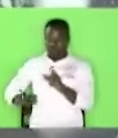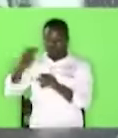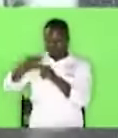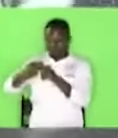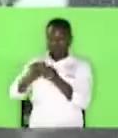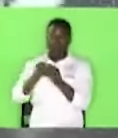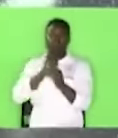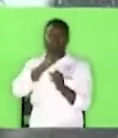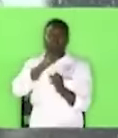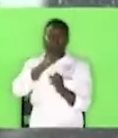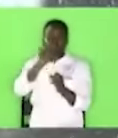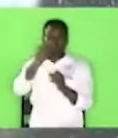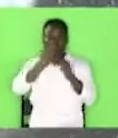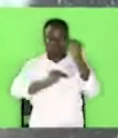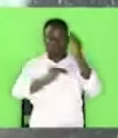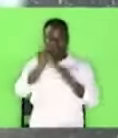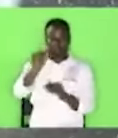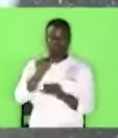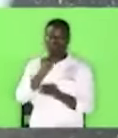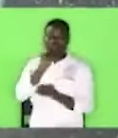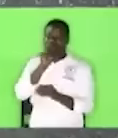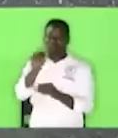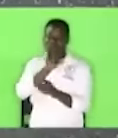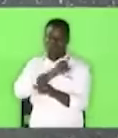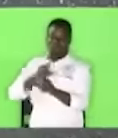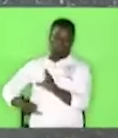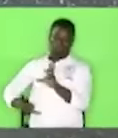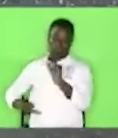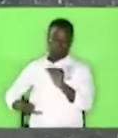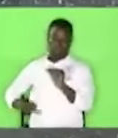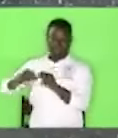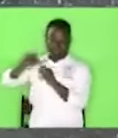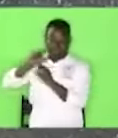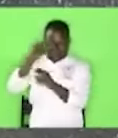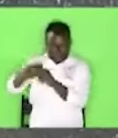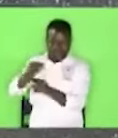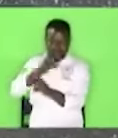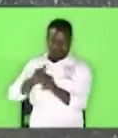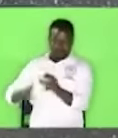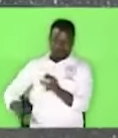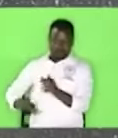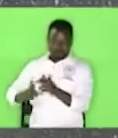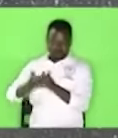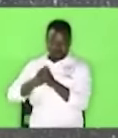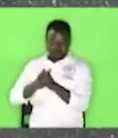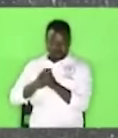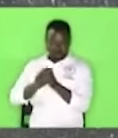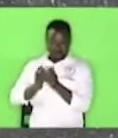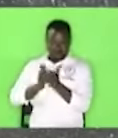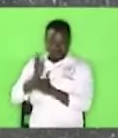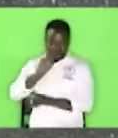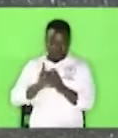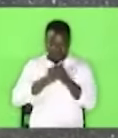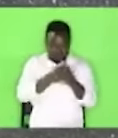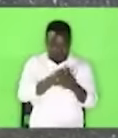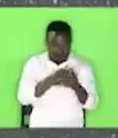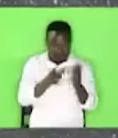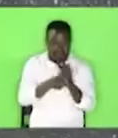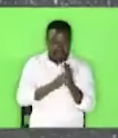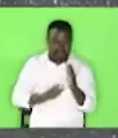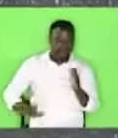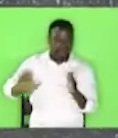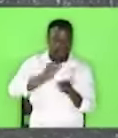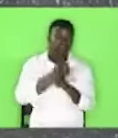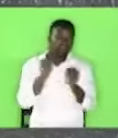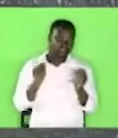Lord but the name of the Lord. And the righteous run into that name and they are safe. Psalm